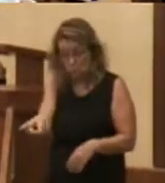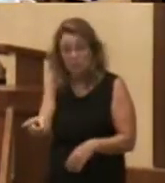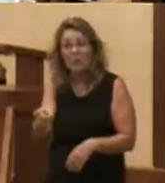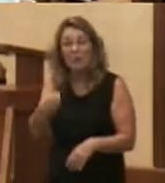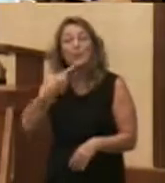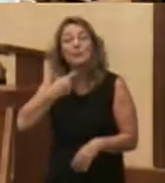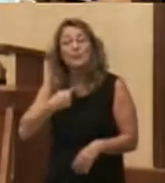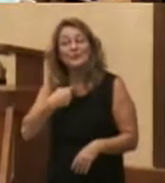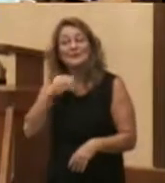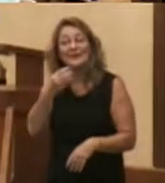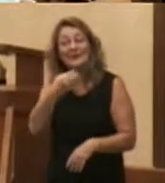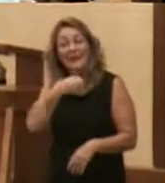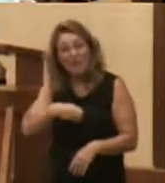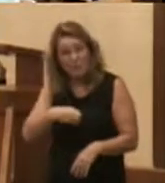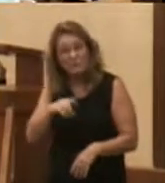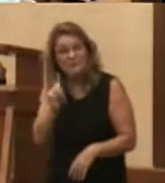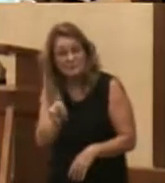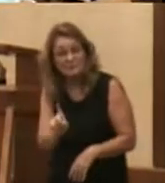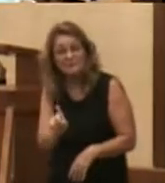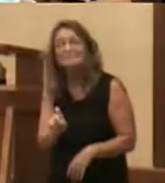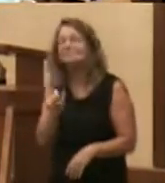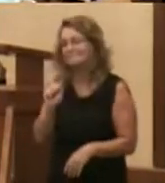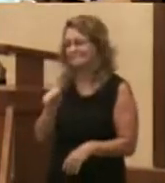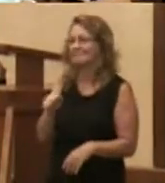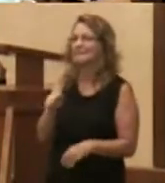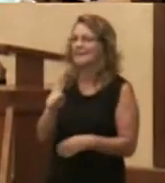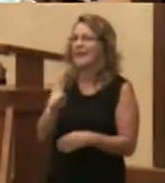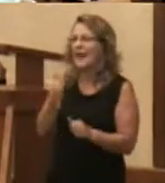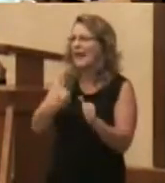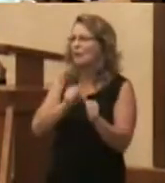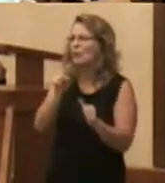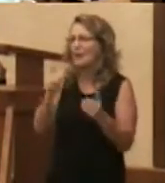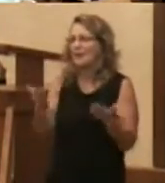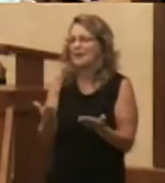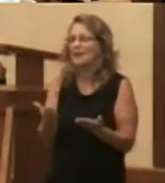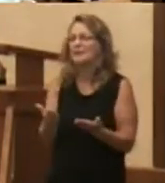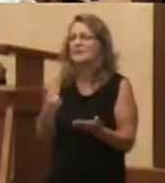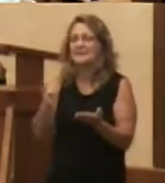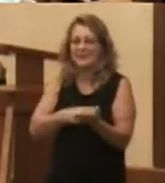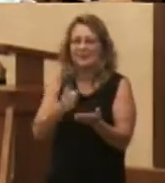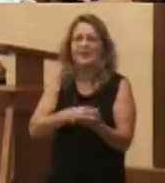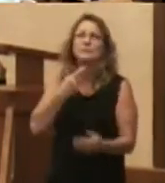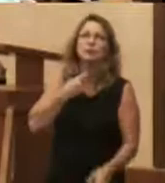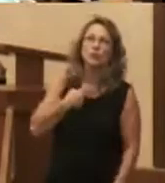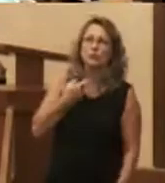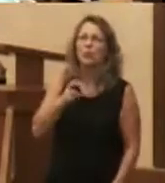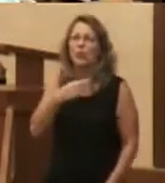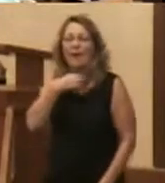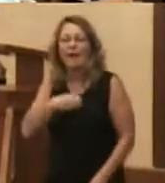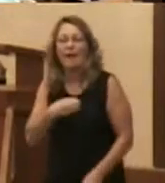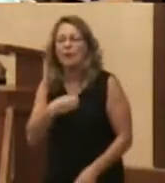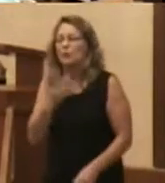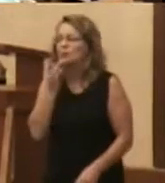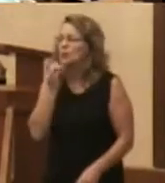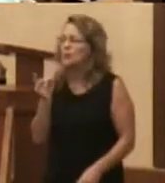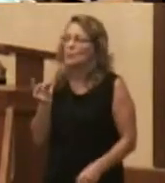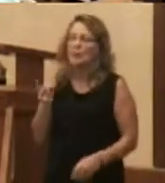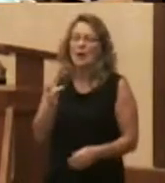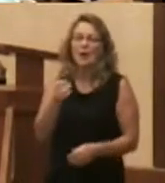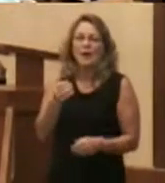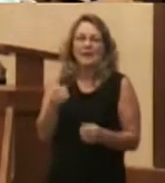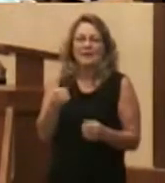have. I have. bet everyone here has been somewhat thirsty, somewhat hungry, and it tastes really good to get a good cold glass of water. Water,